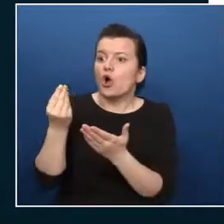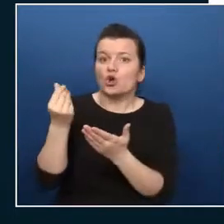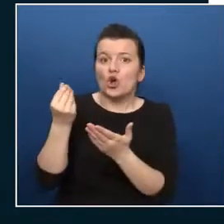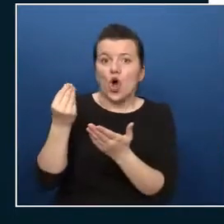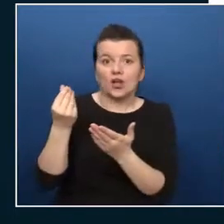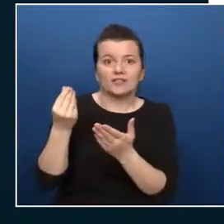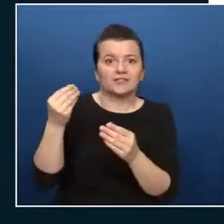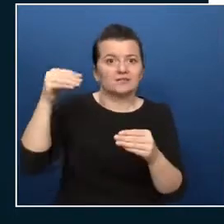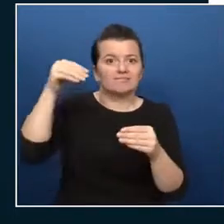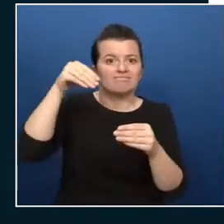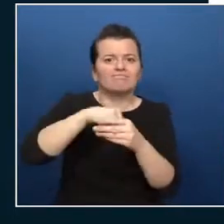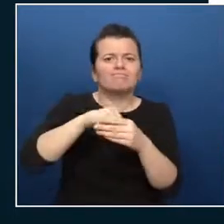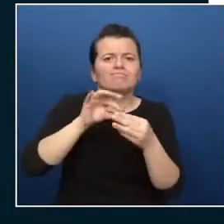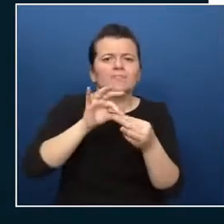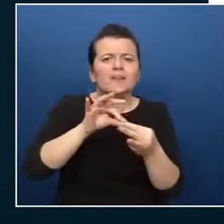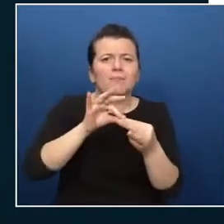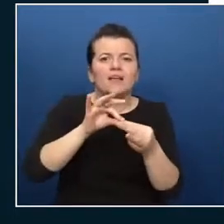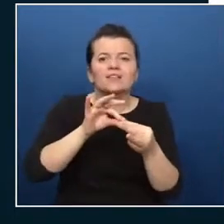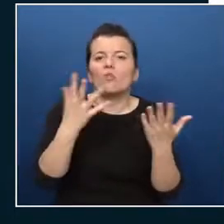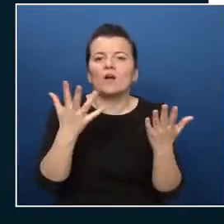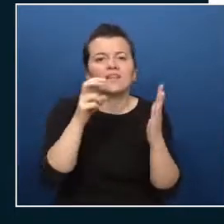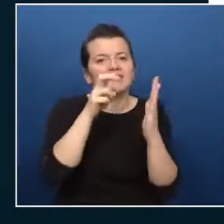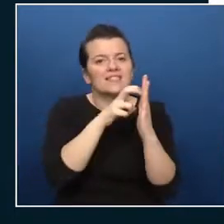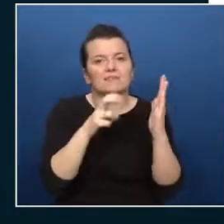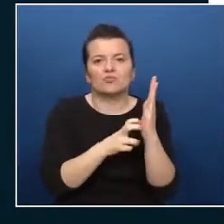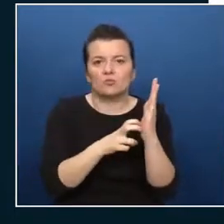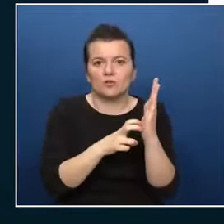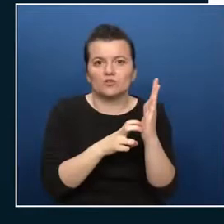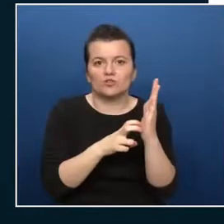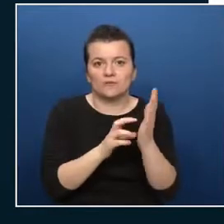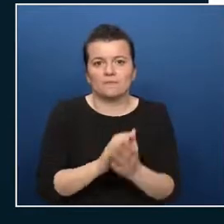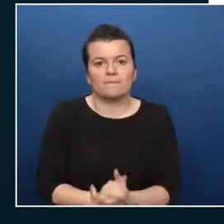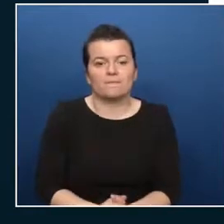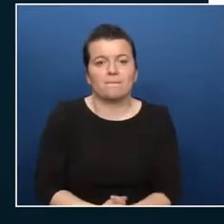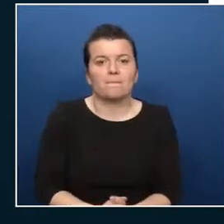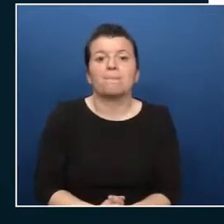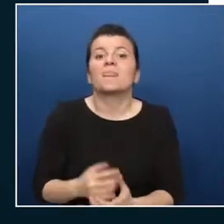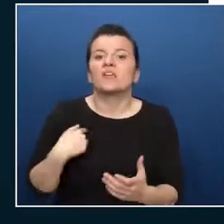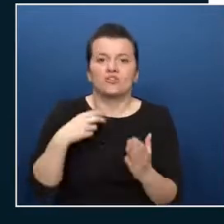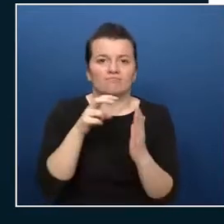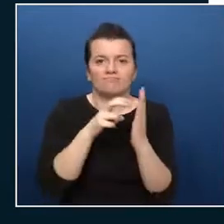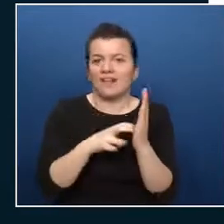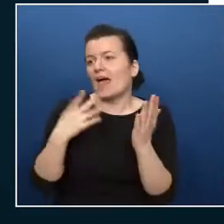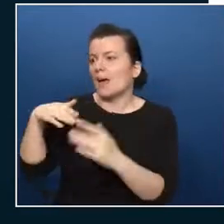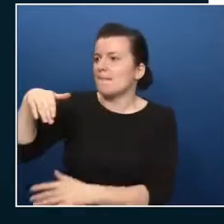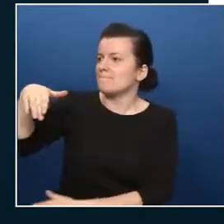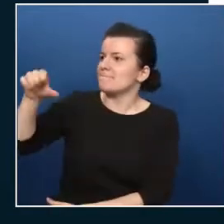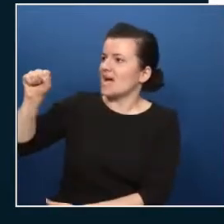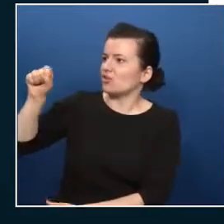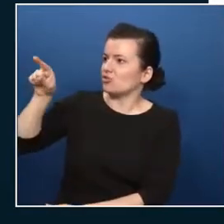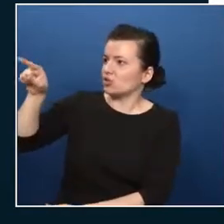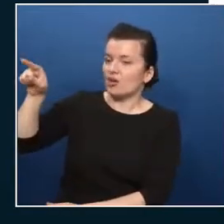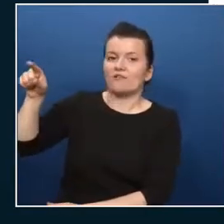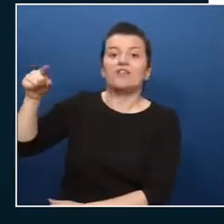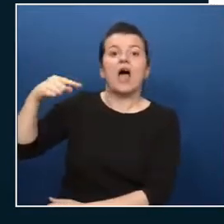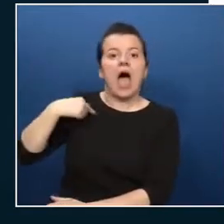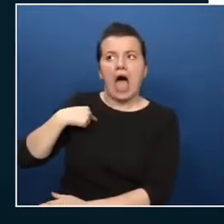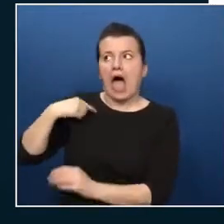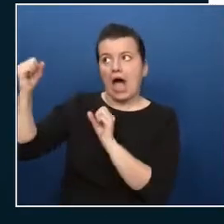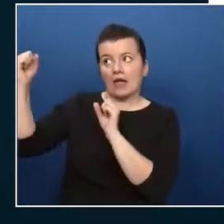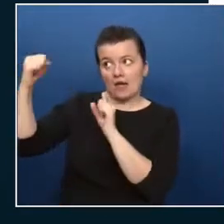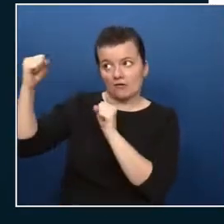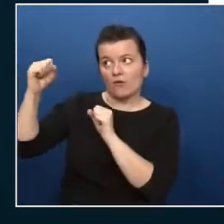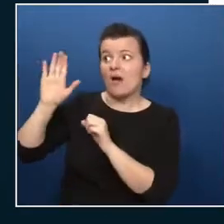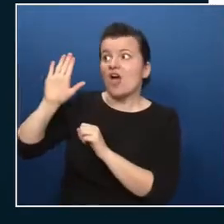subscription so your subscription is like the agreement with Microsoft and allows you to use their platform and their